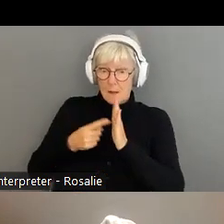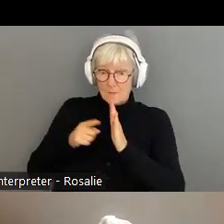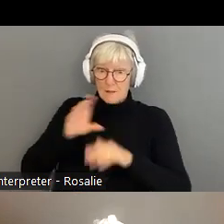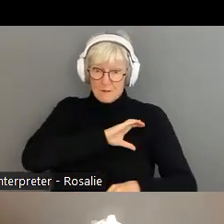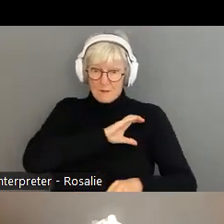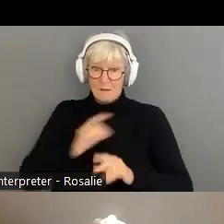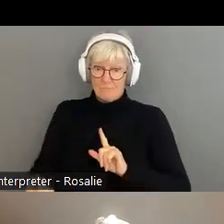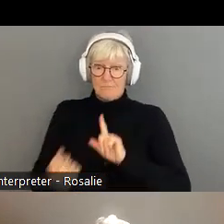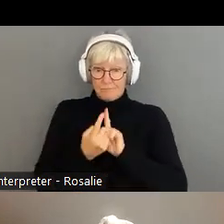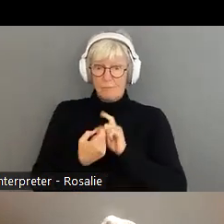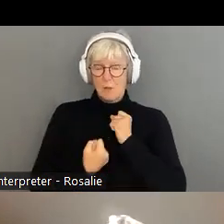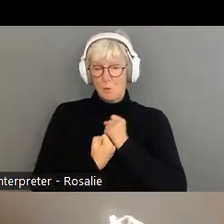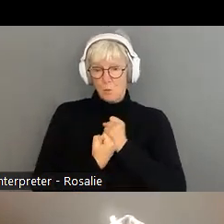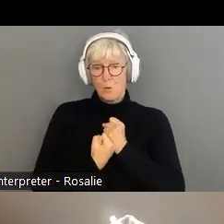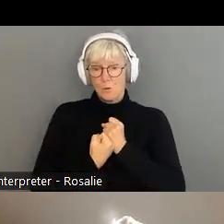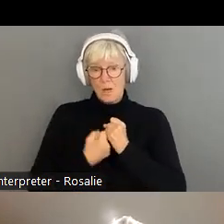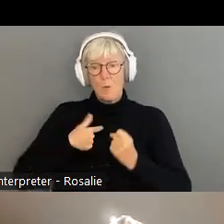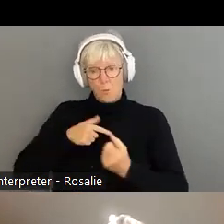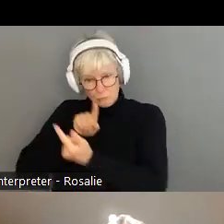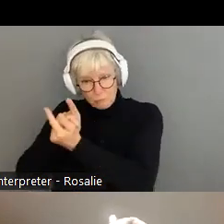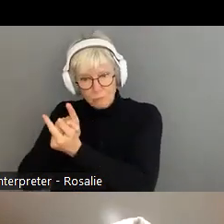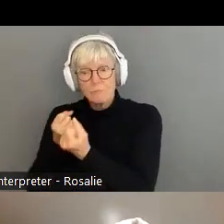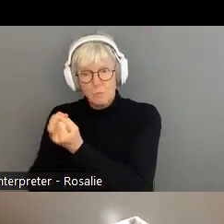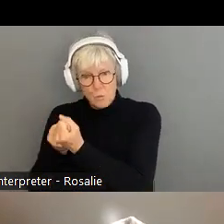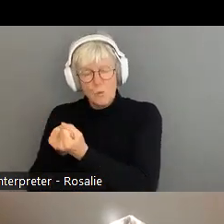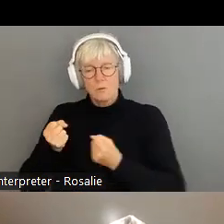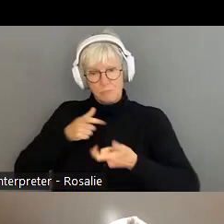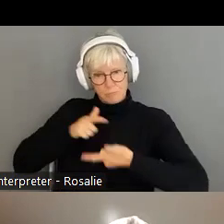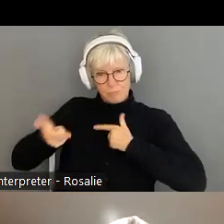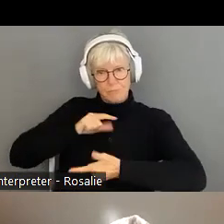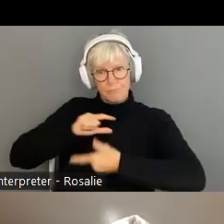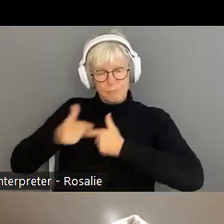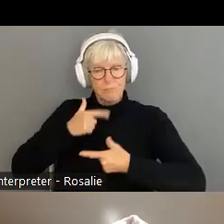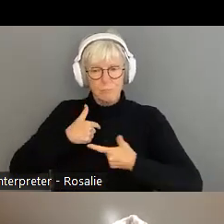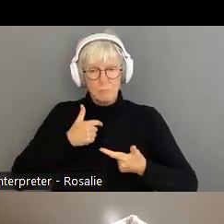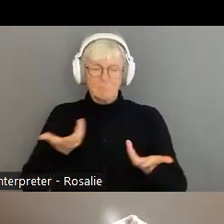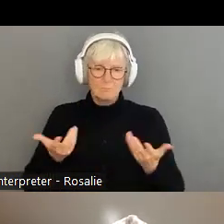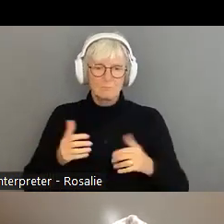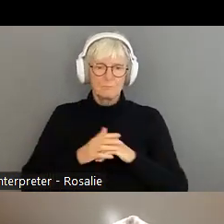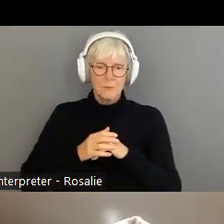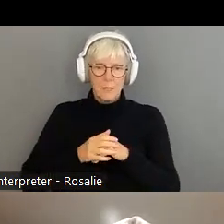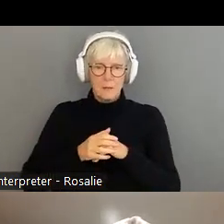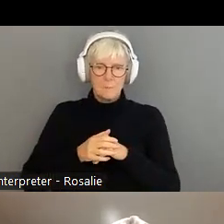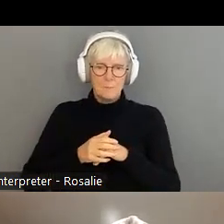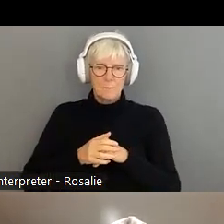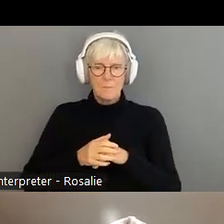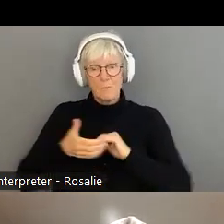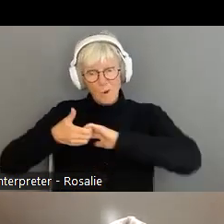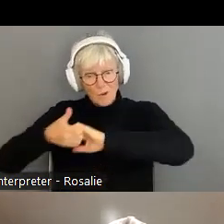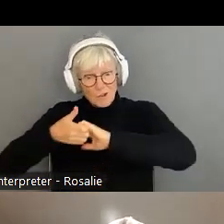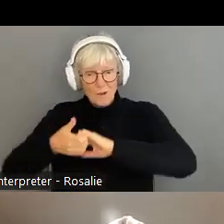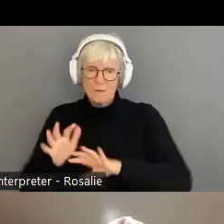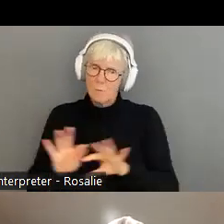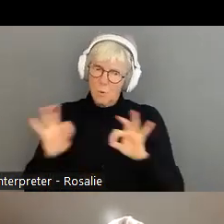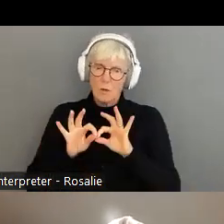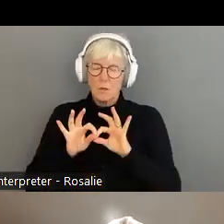to support their investigation with the information that we collect as well. And partnerships, of course, between the